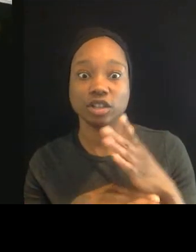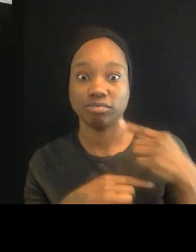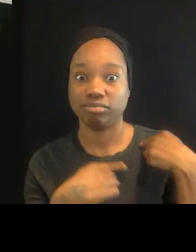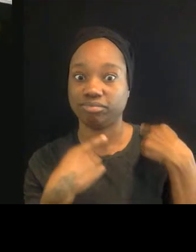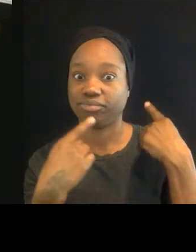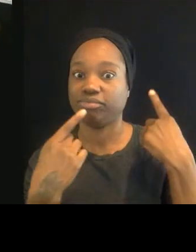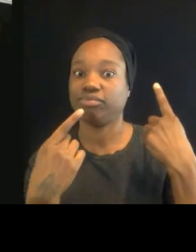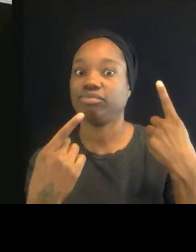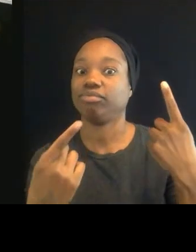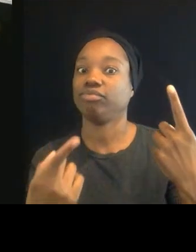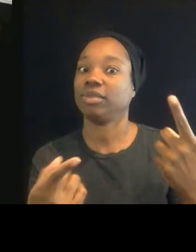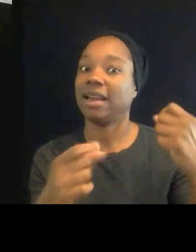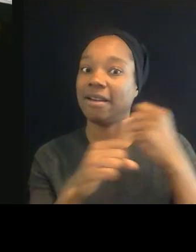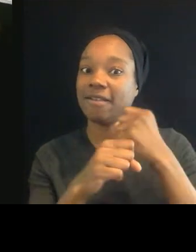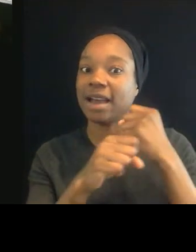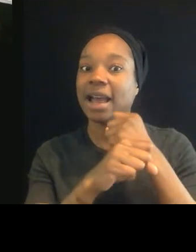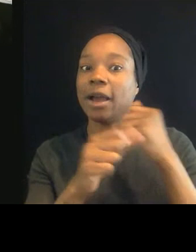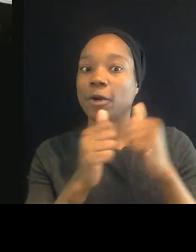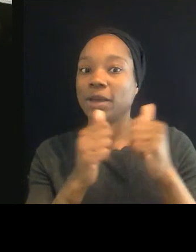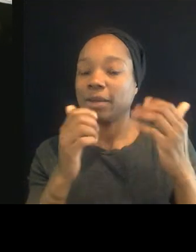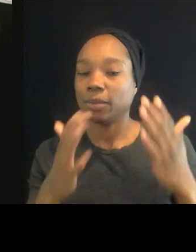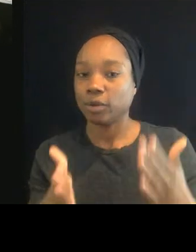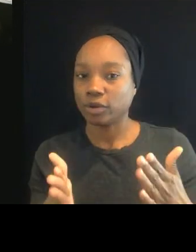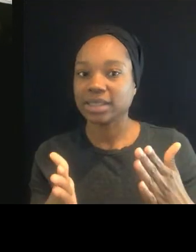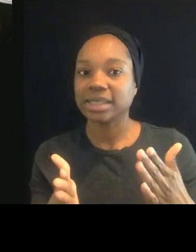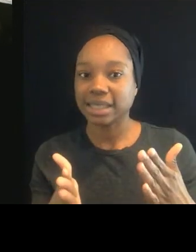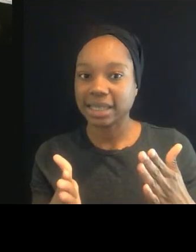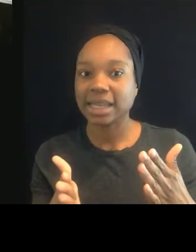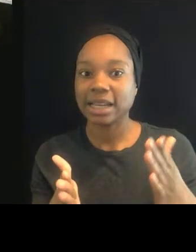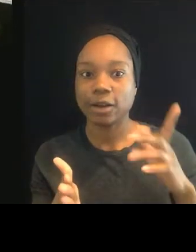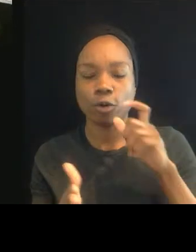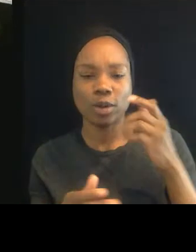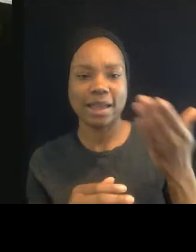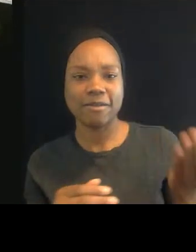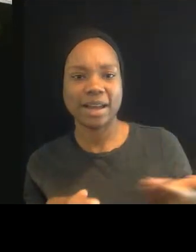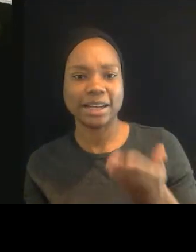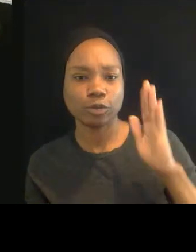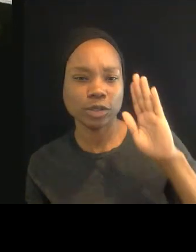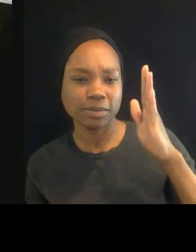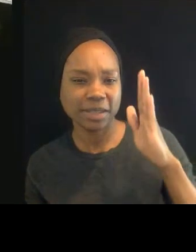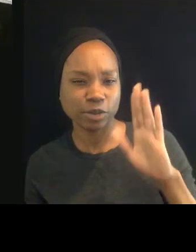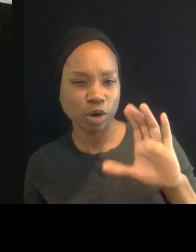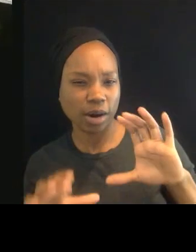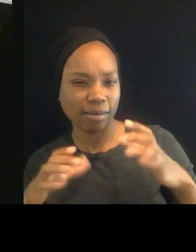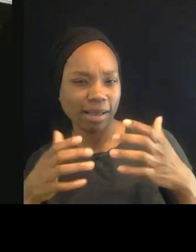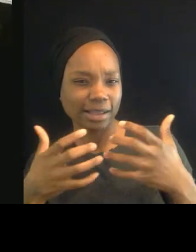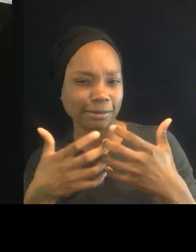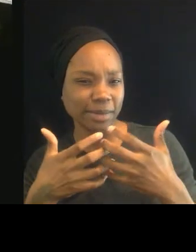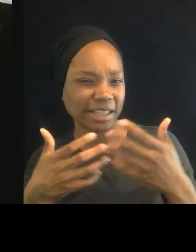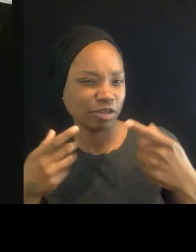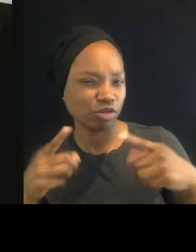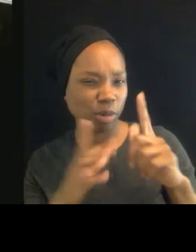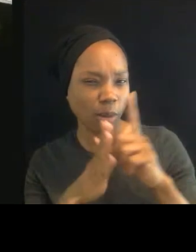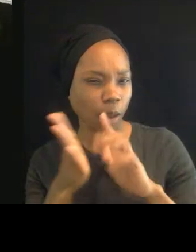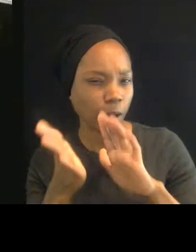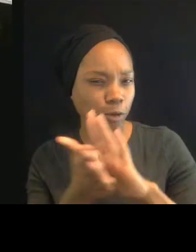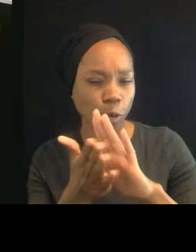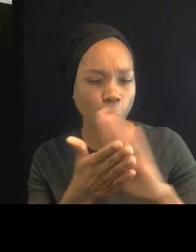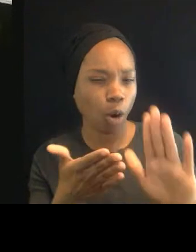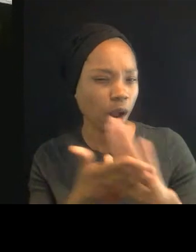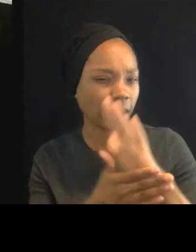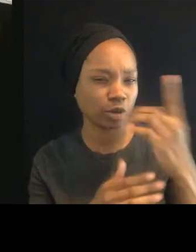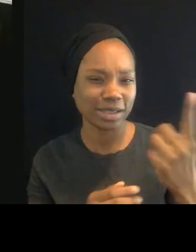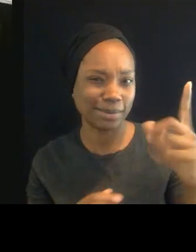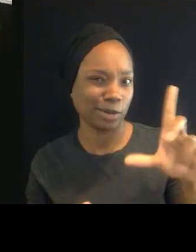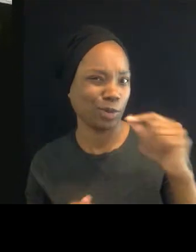she invited to speak to her classmates when she was in law school or, or something of that, like, you know, 20 sort of years ago. And